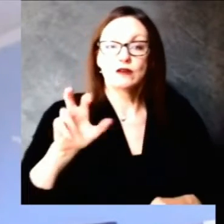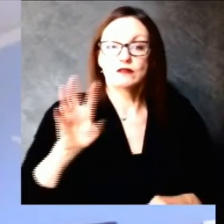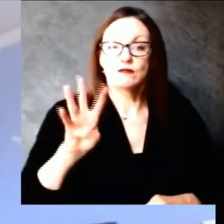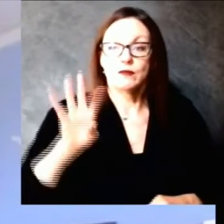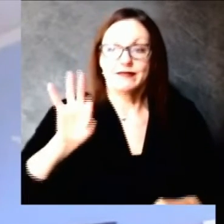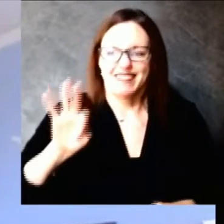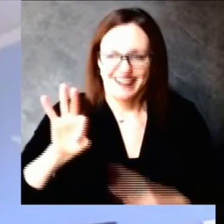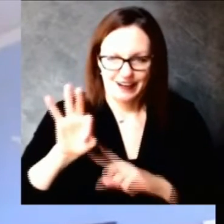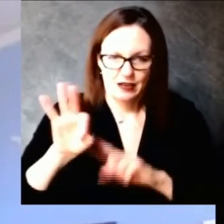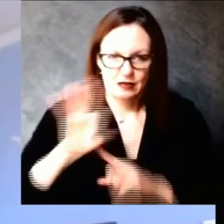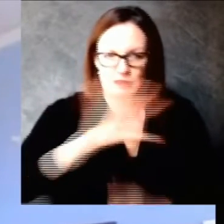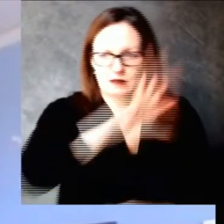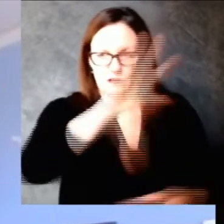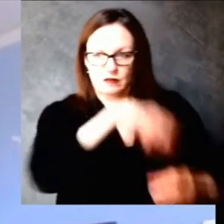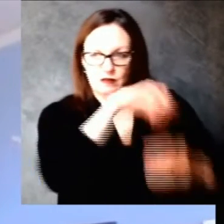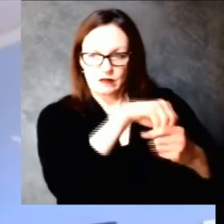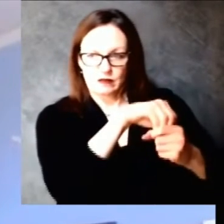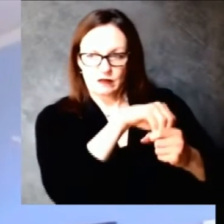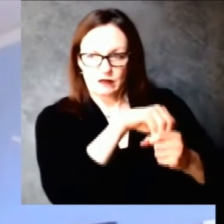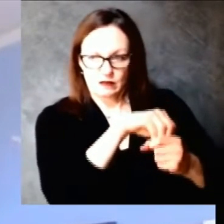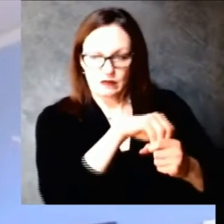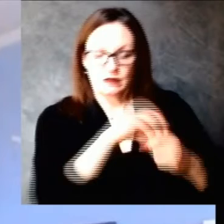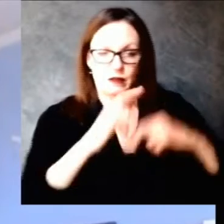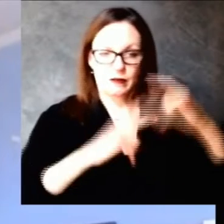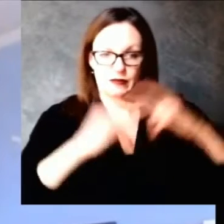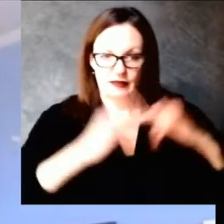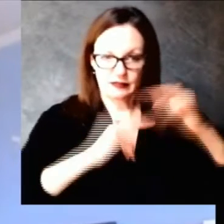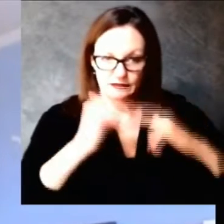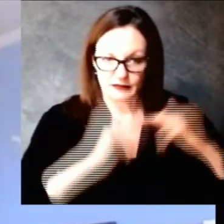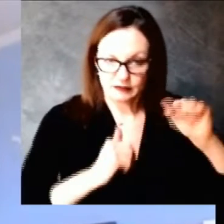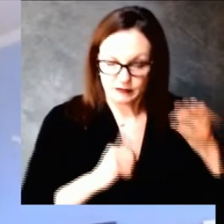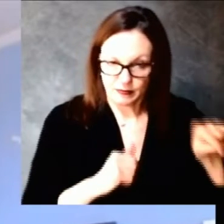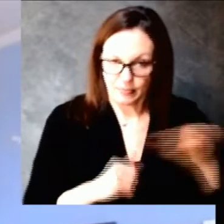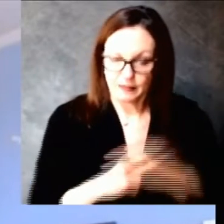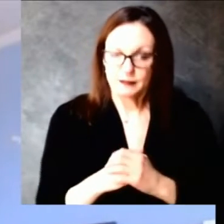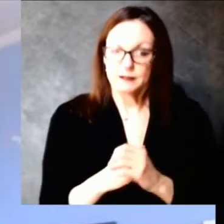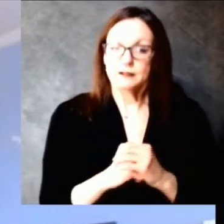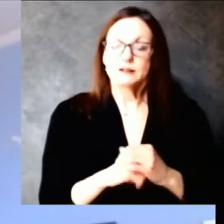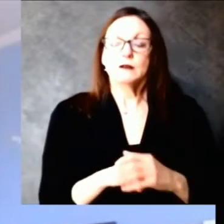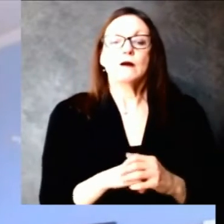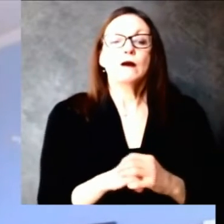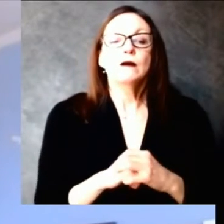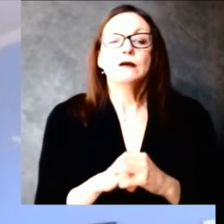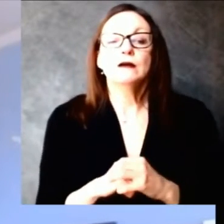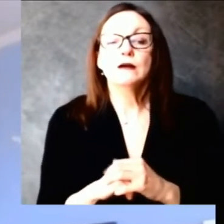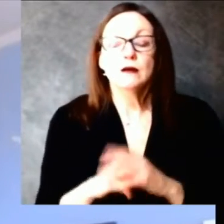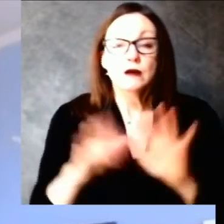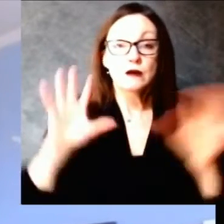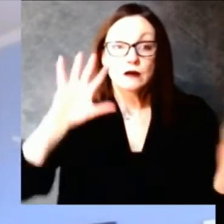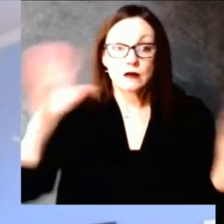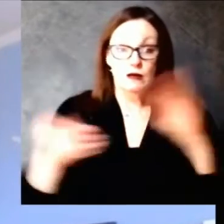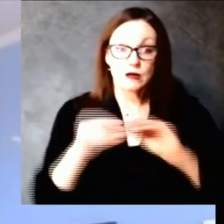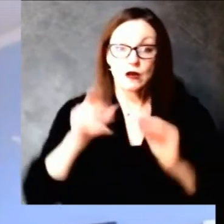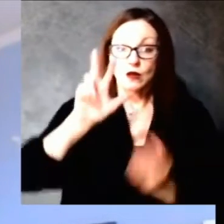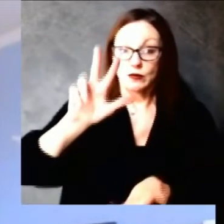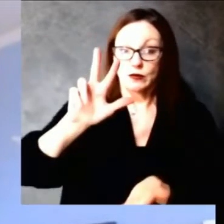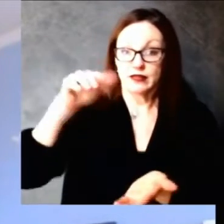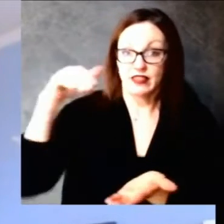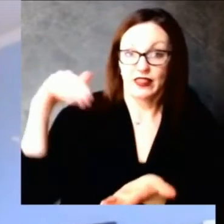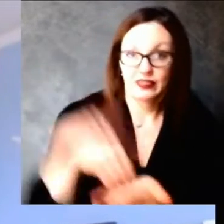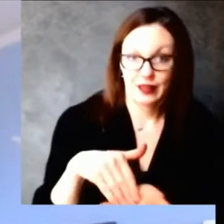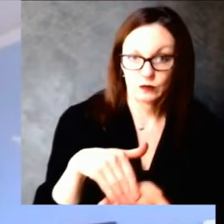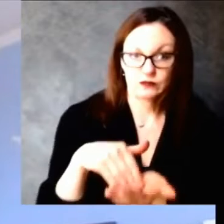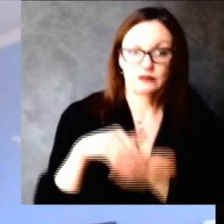000 facilities and they continue to make good progress with having administered up to over 36